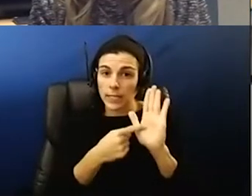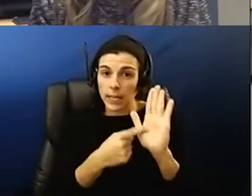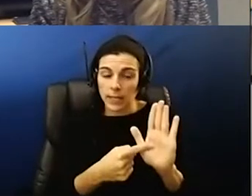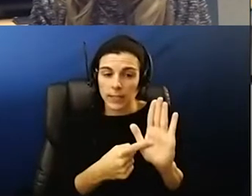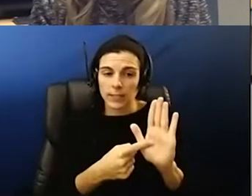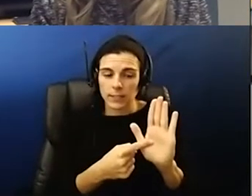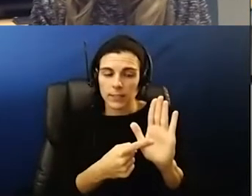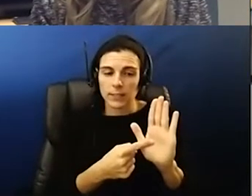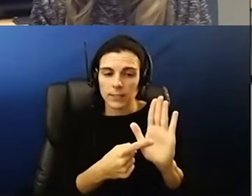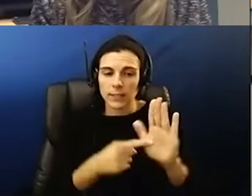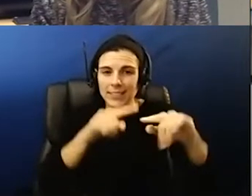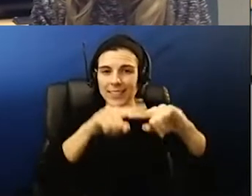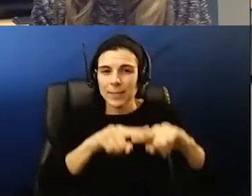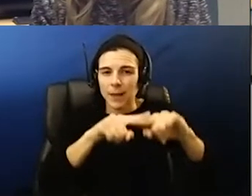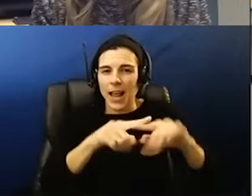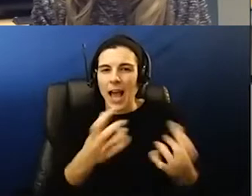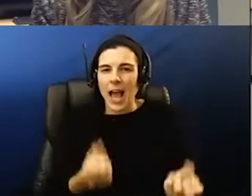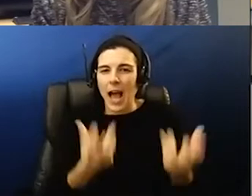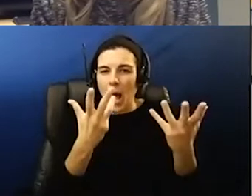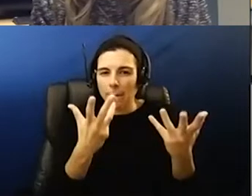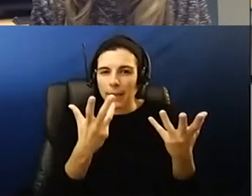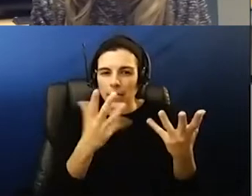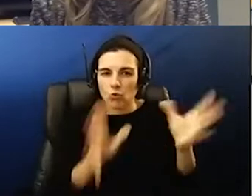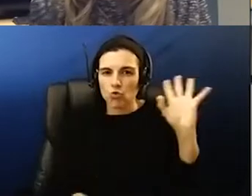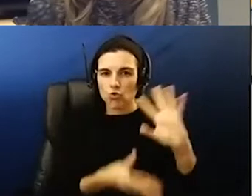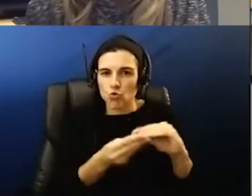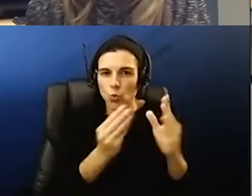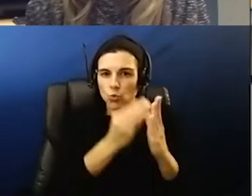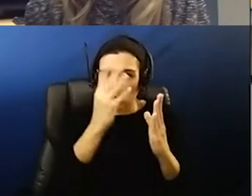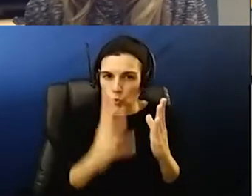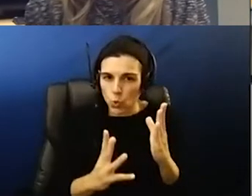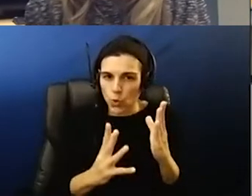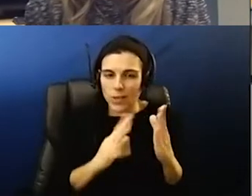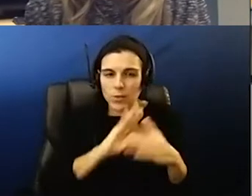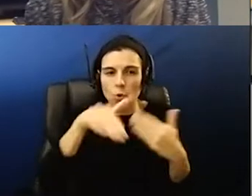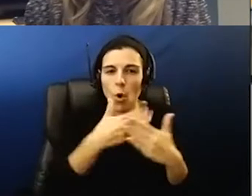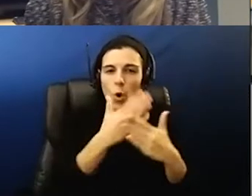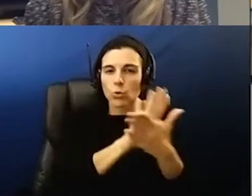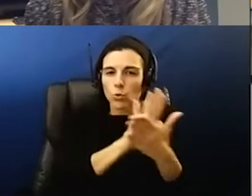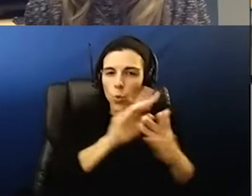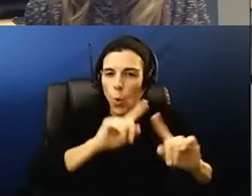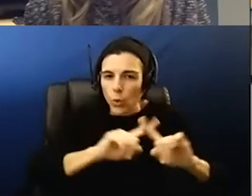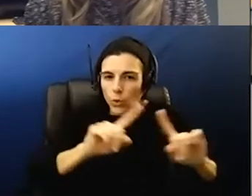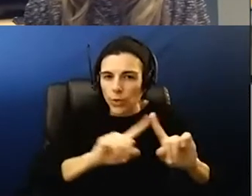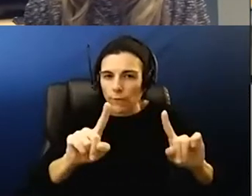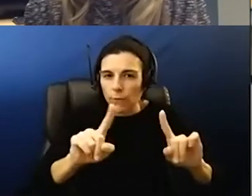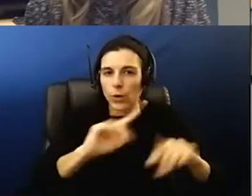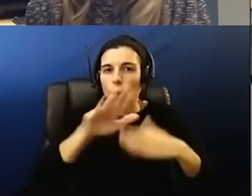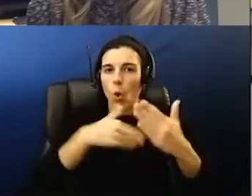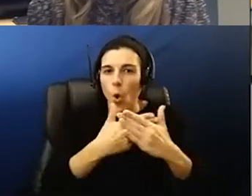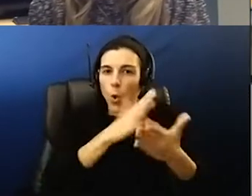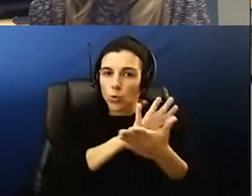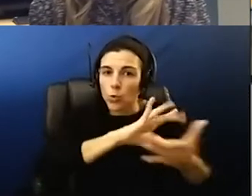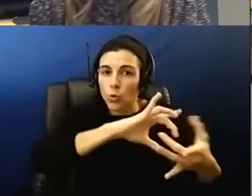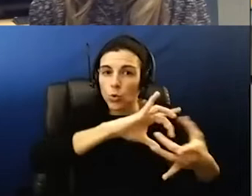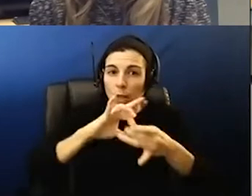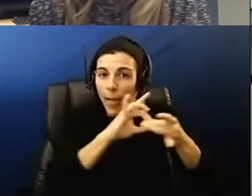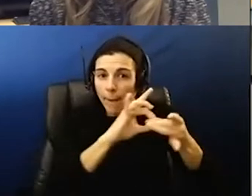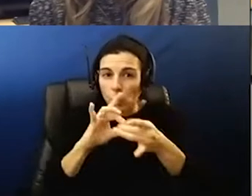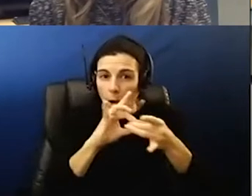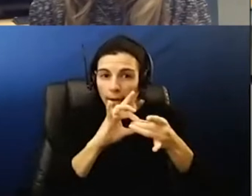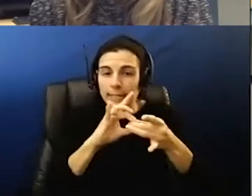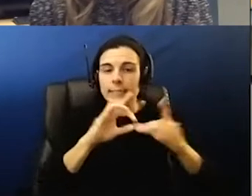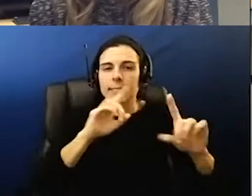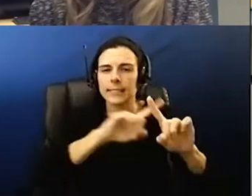great deal dependent upon the total number of students and every one of our schools is different every school that we collaborate with around the state is different